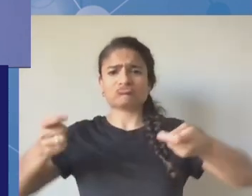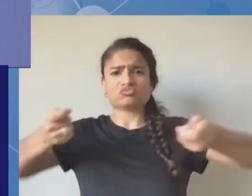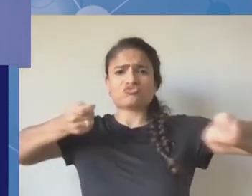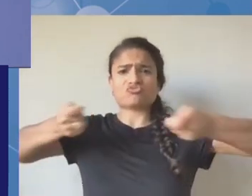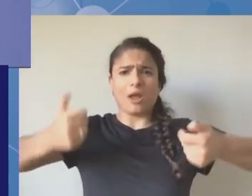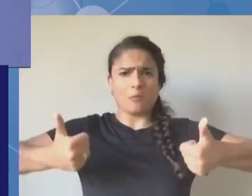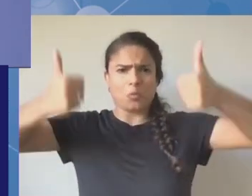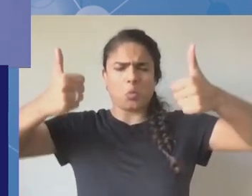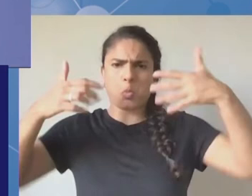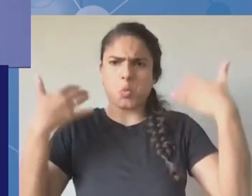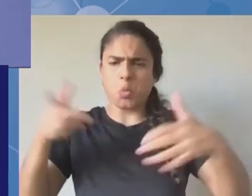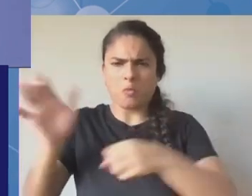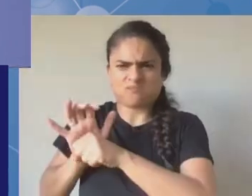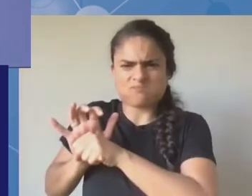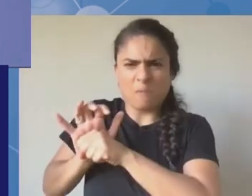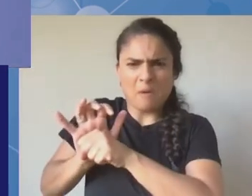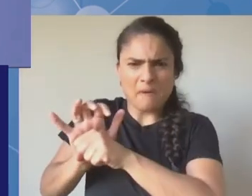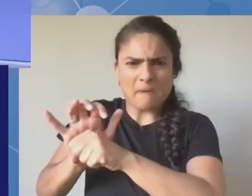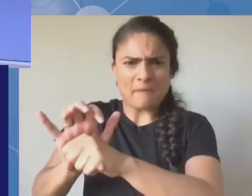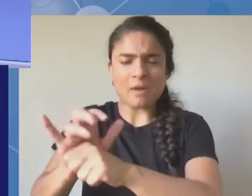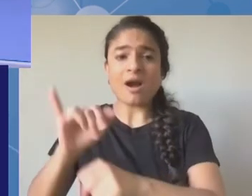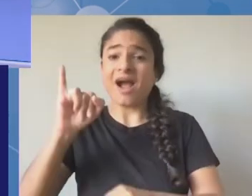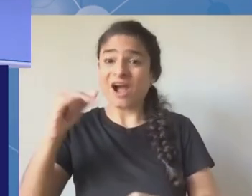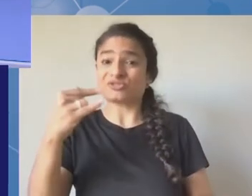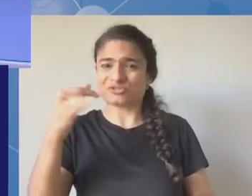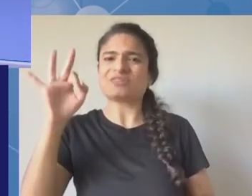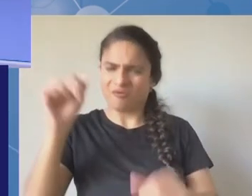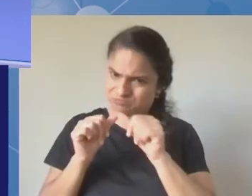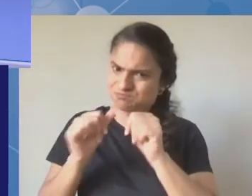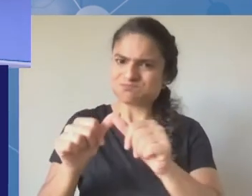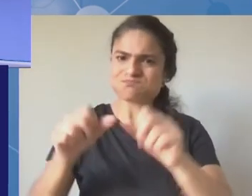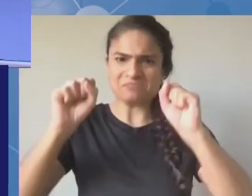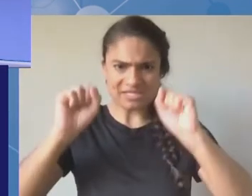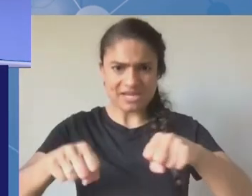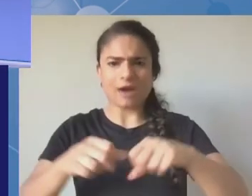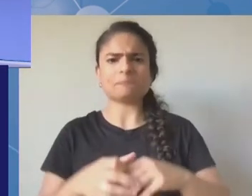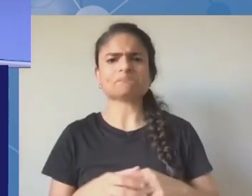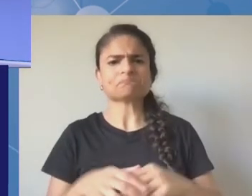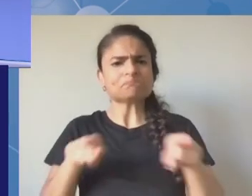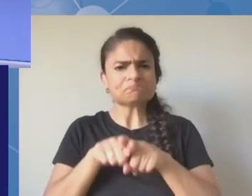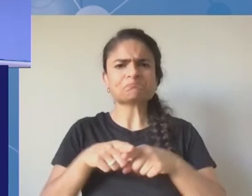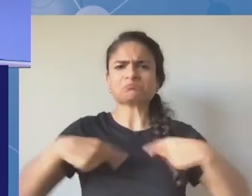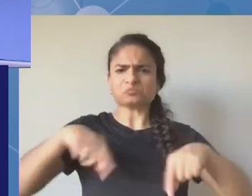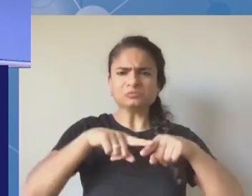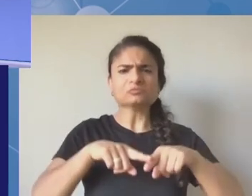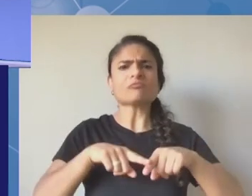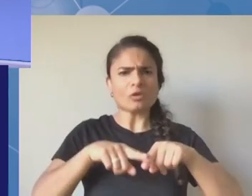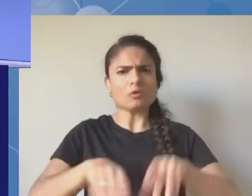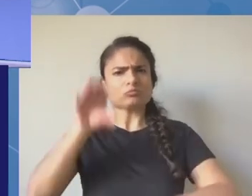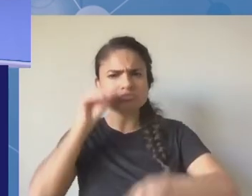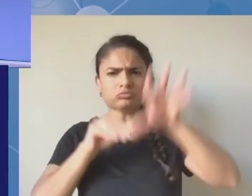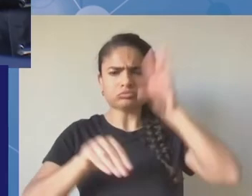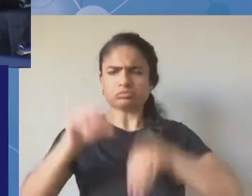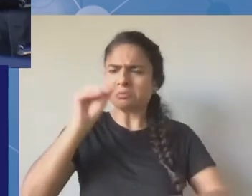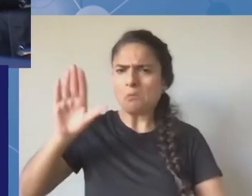her knowledge and support and welcome the incoming chair who is virtually with us somewhere